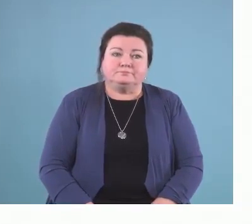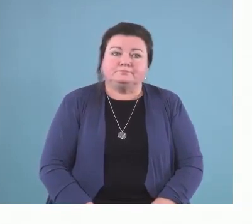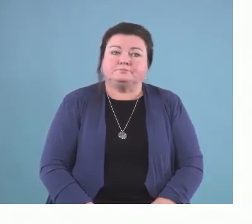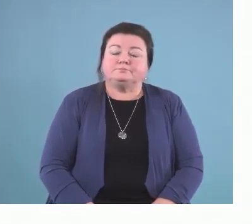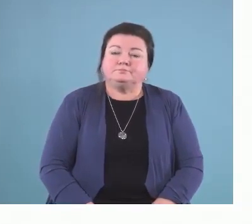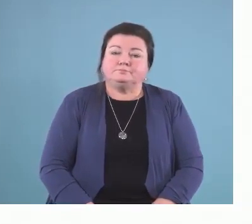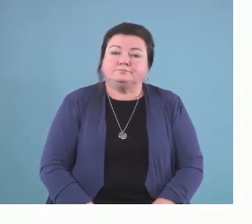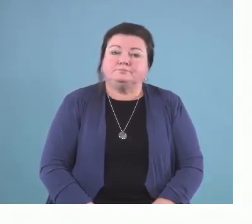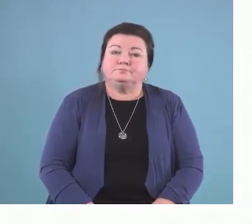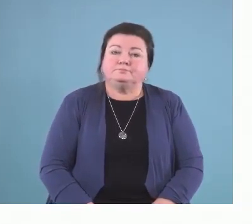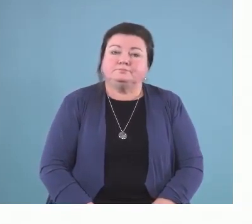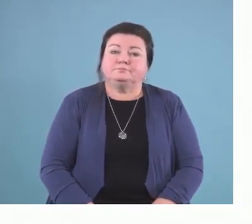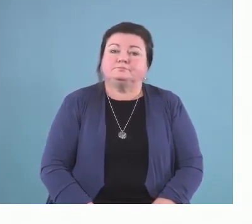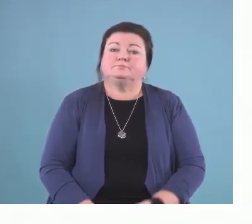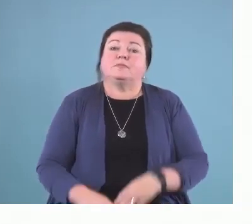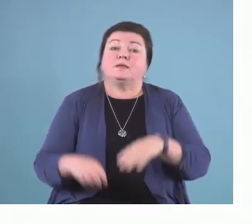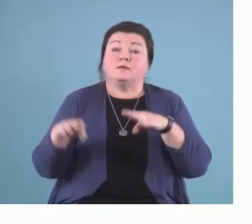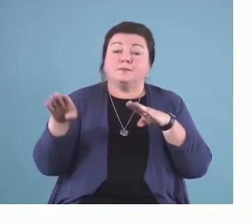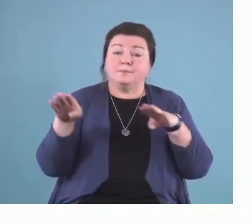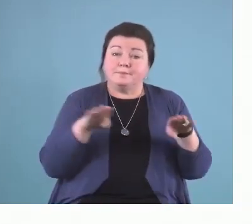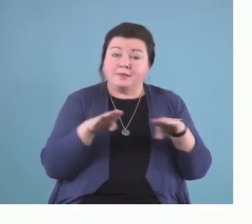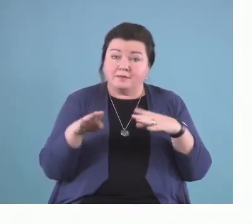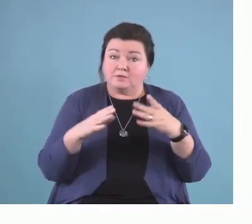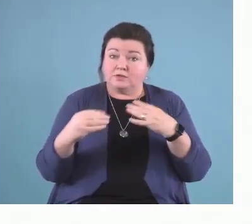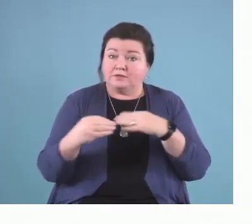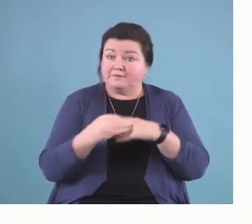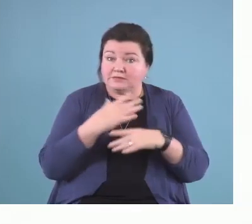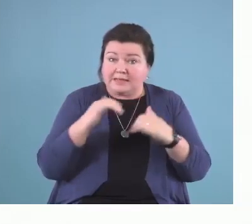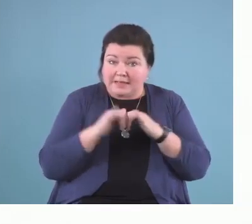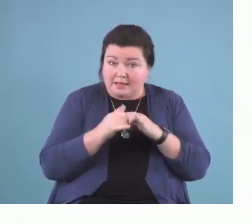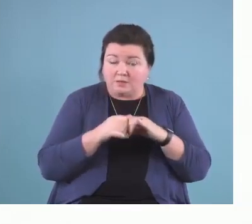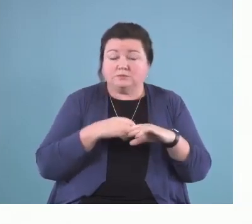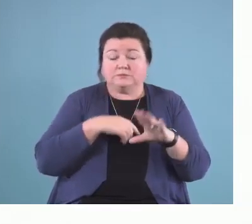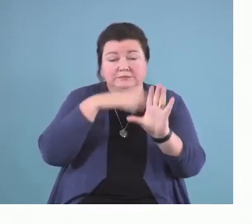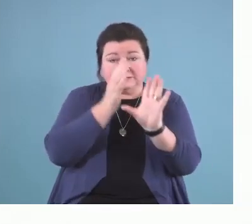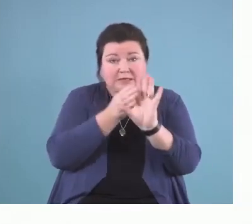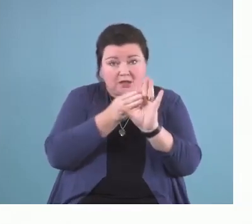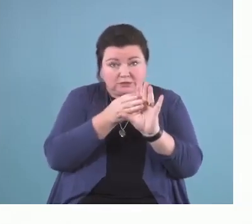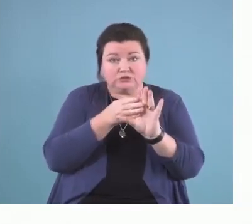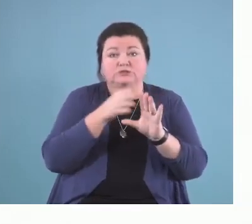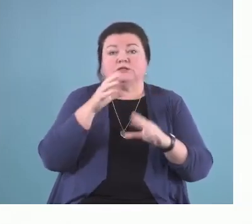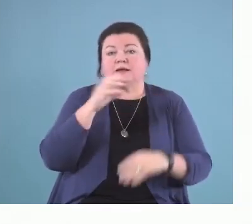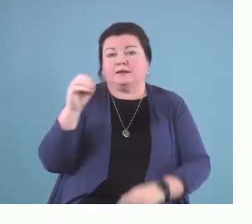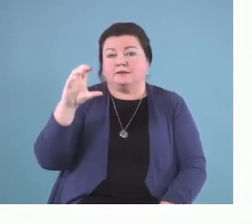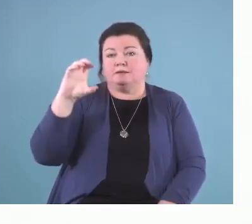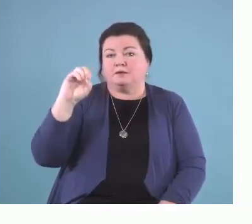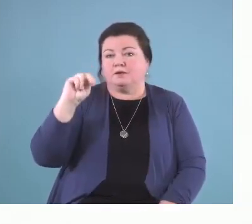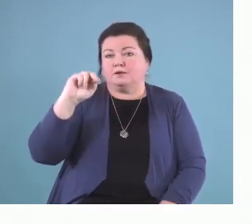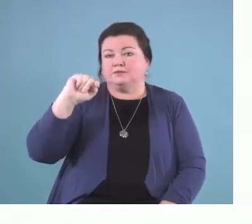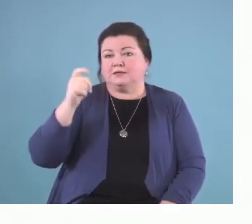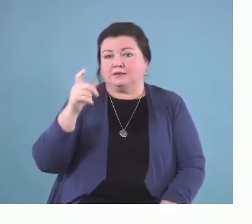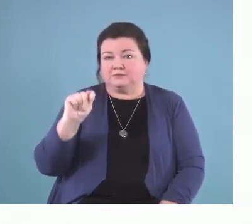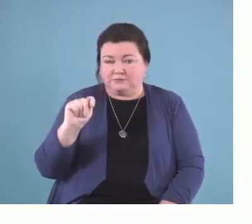So, our behaviors are influenced by psychology and context. So, another theory that's interested